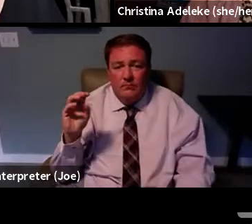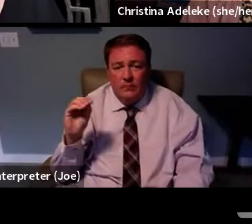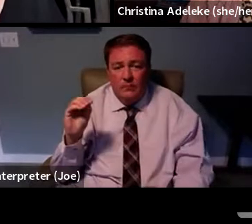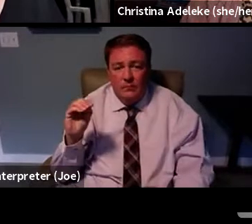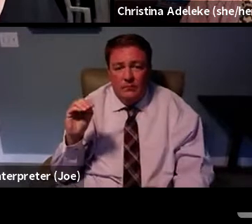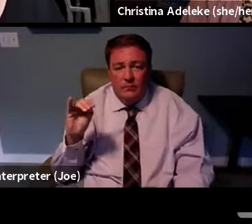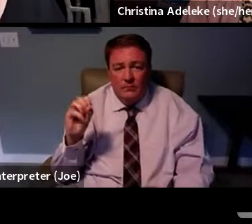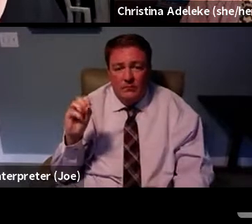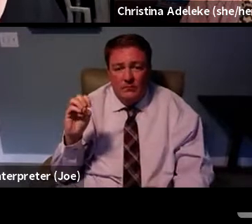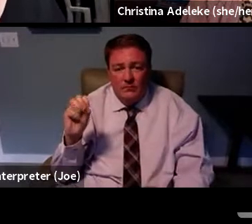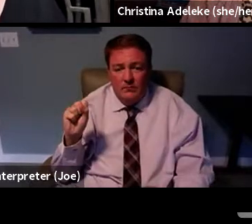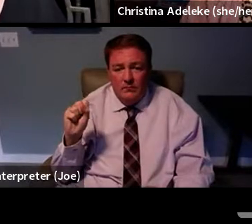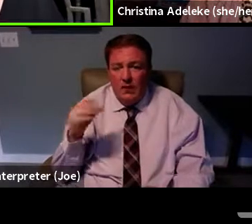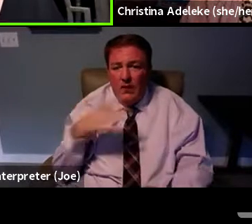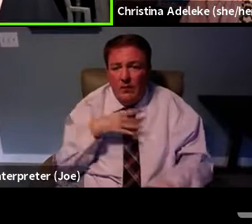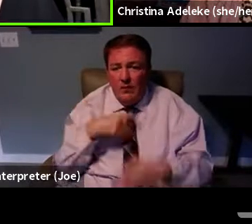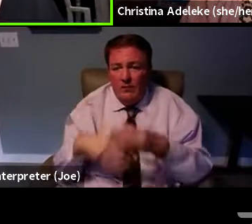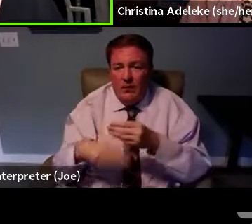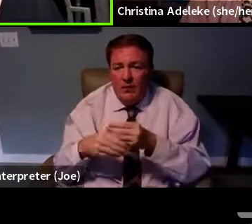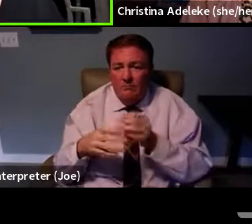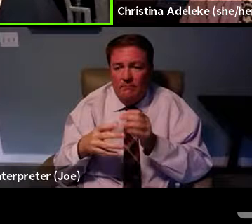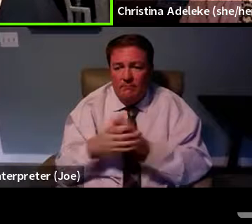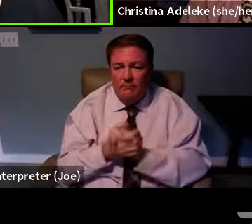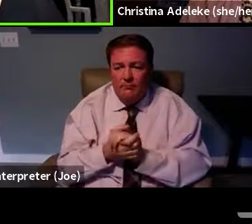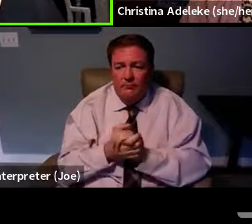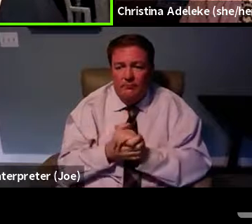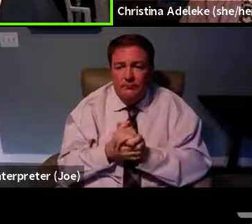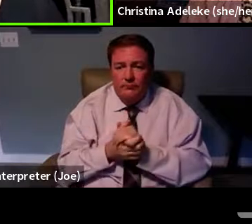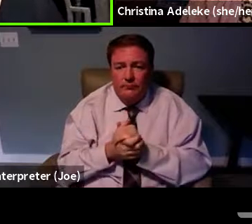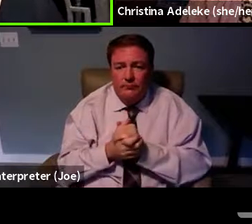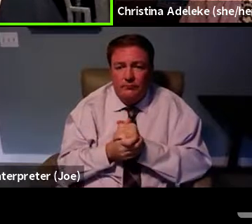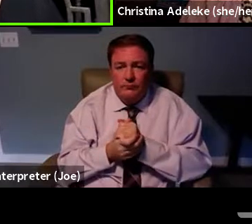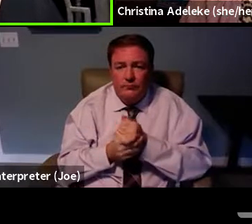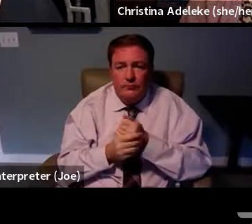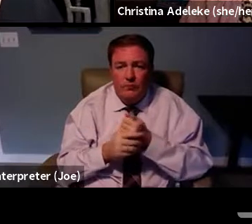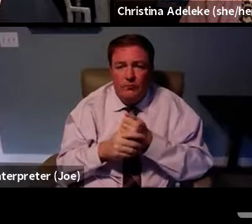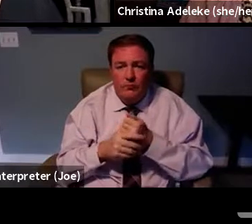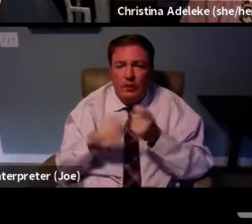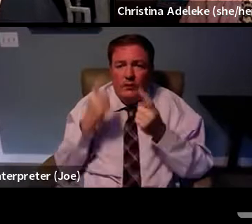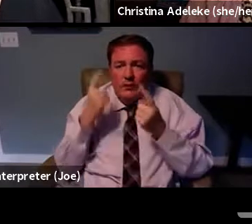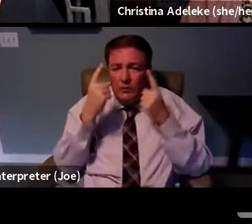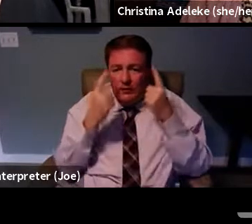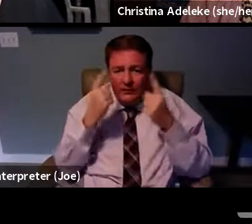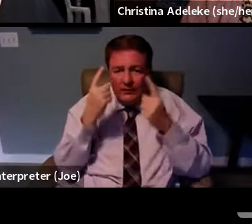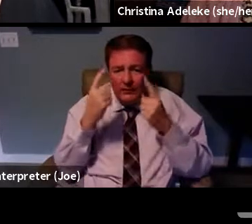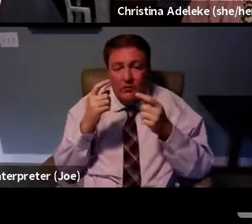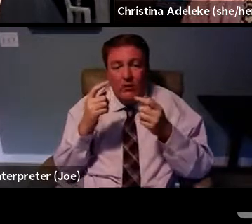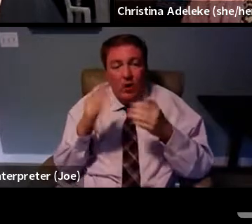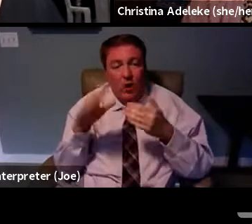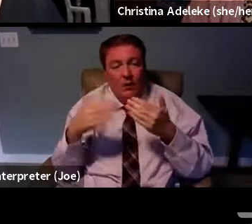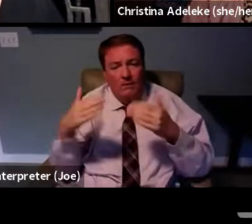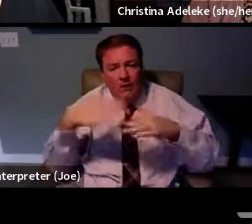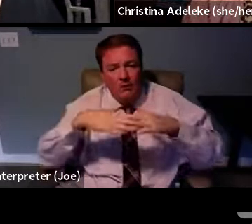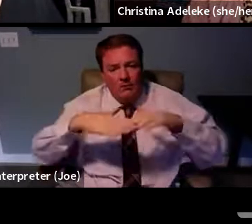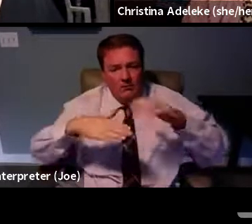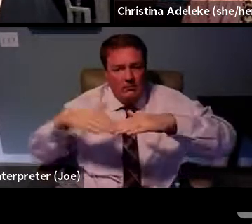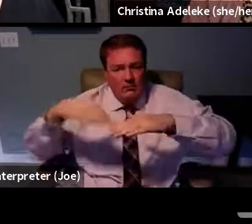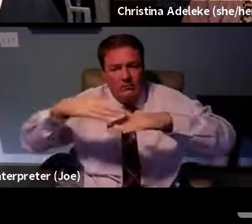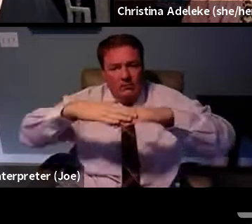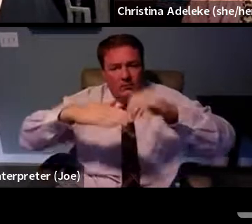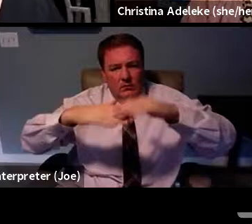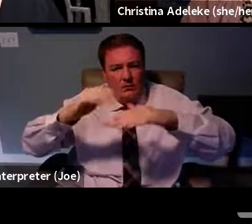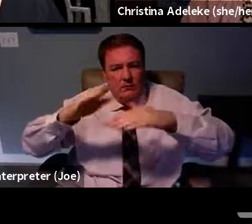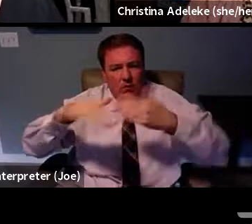to what you said, like taking into consideration the interconnectivity of all these issues